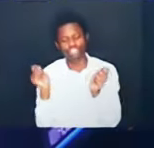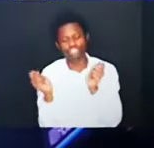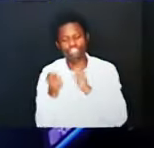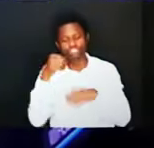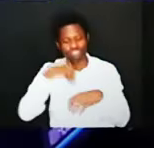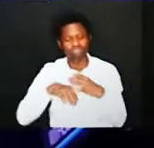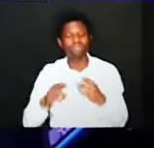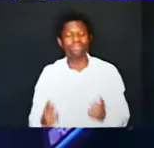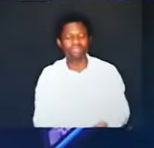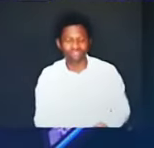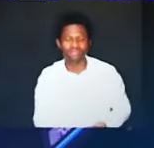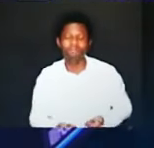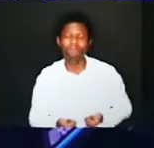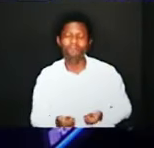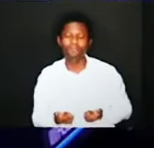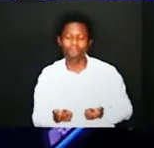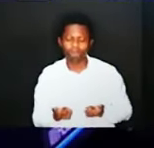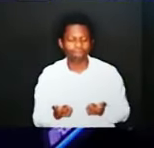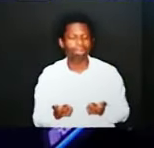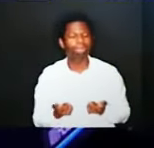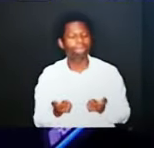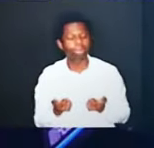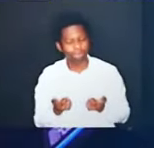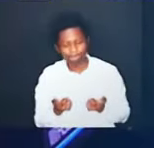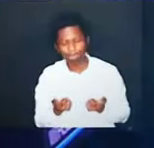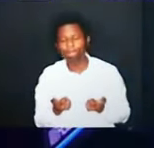change in my life